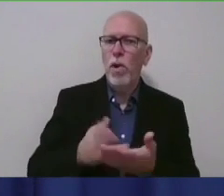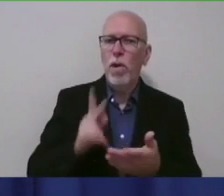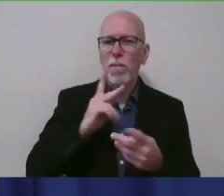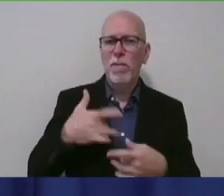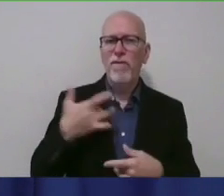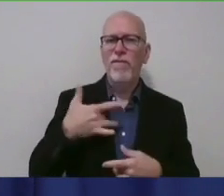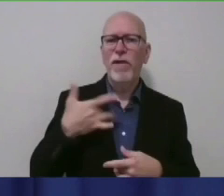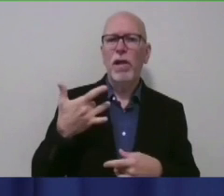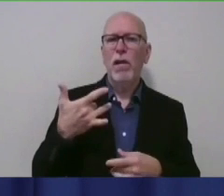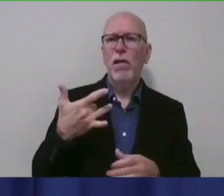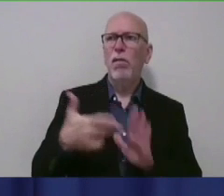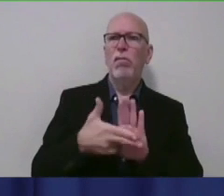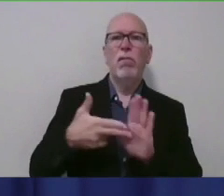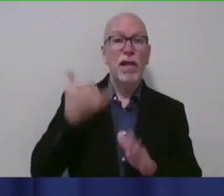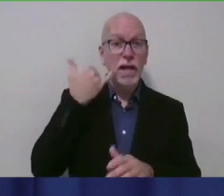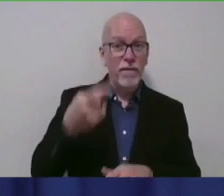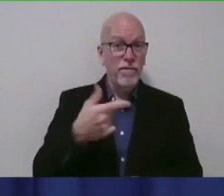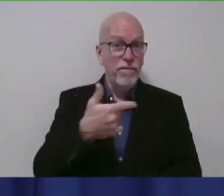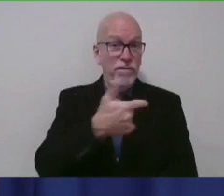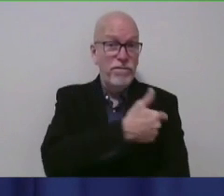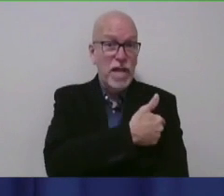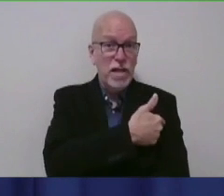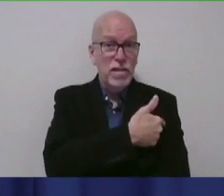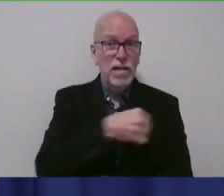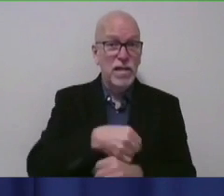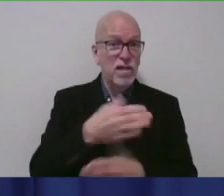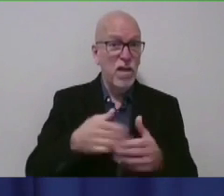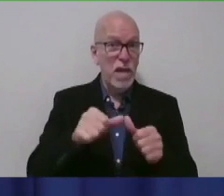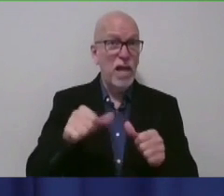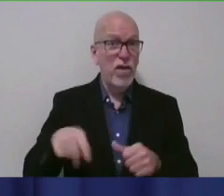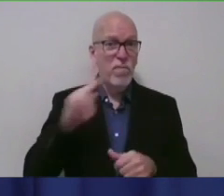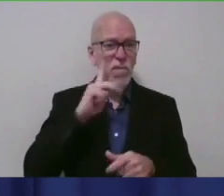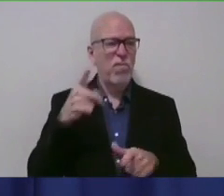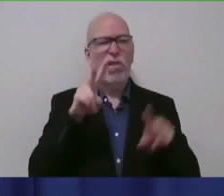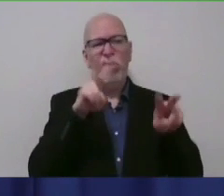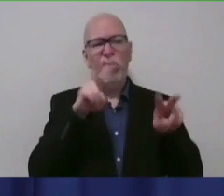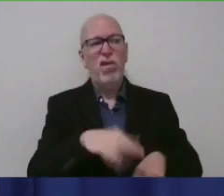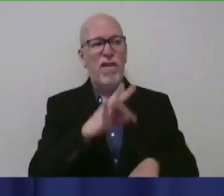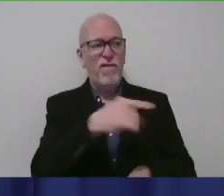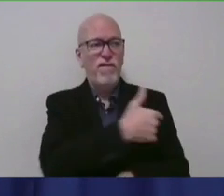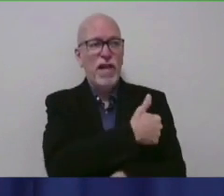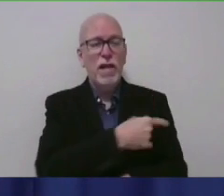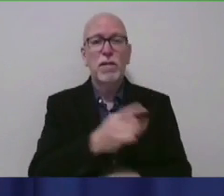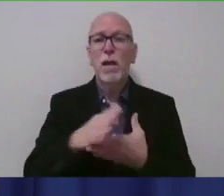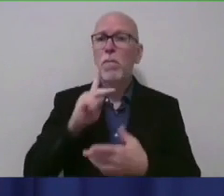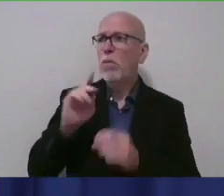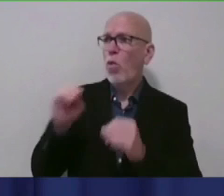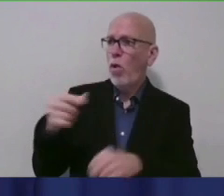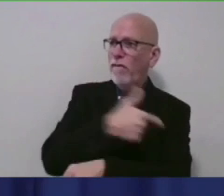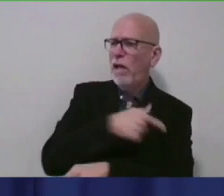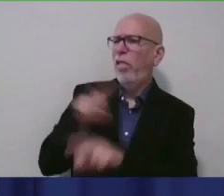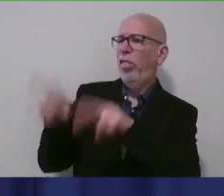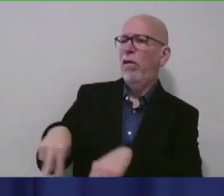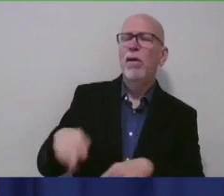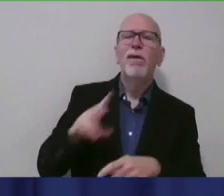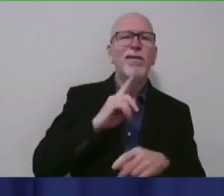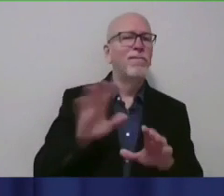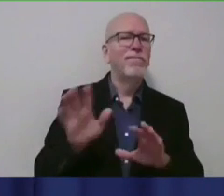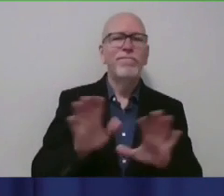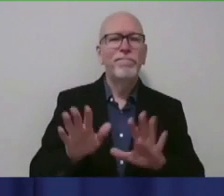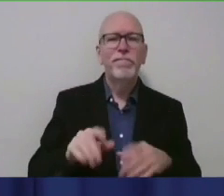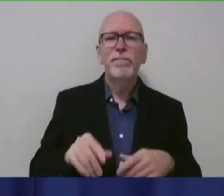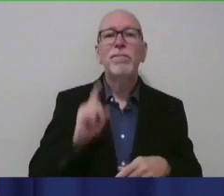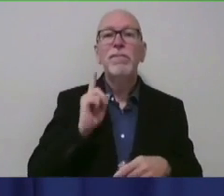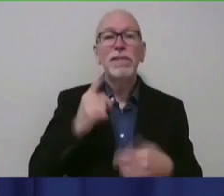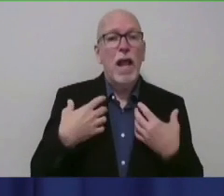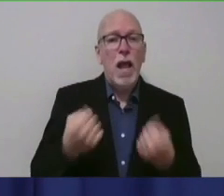if they get vaccinated in some areas of our state and stigma if they don't get vaccinated in some areas. And the important thing is that this is a health care